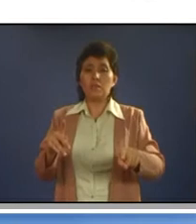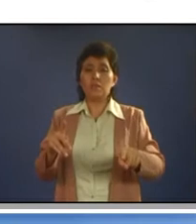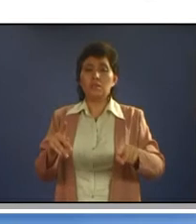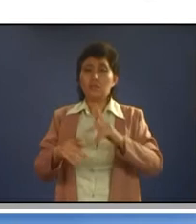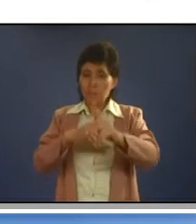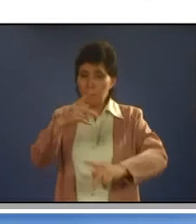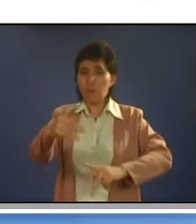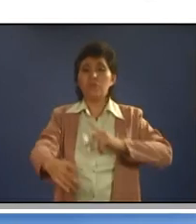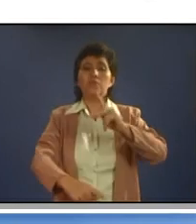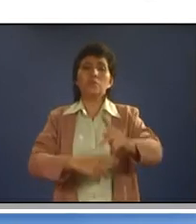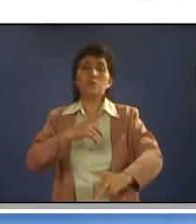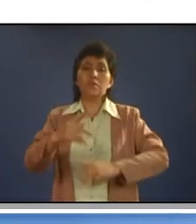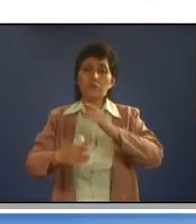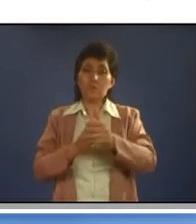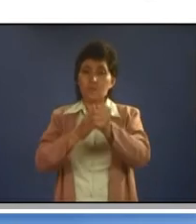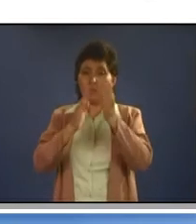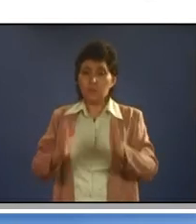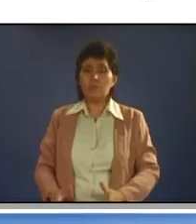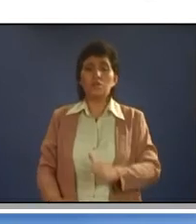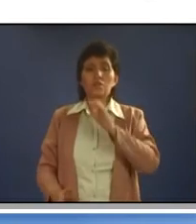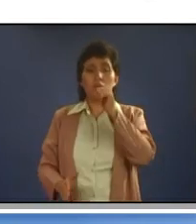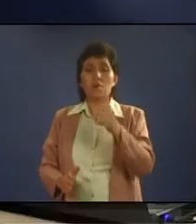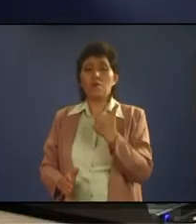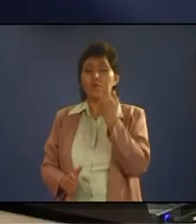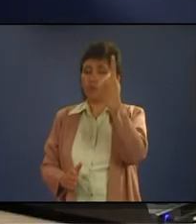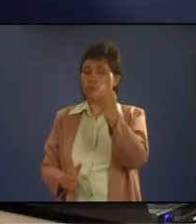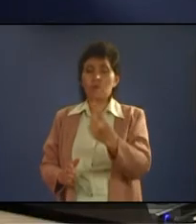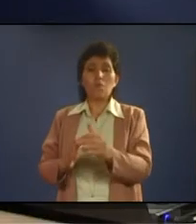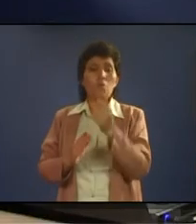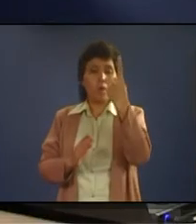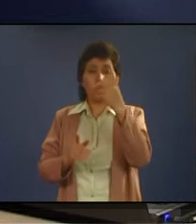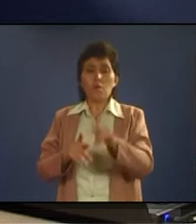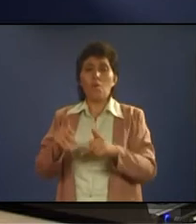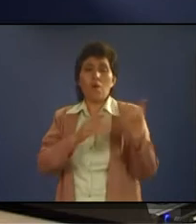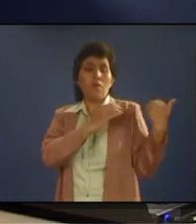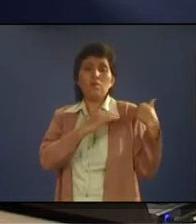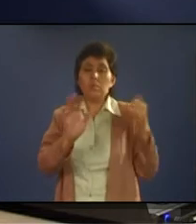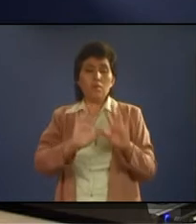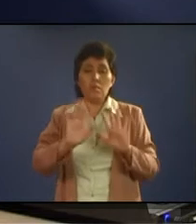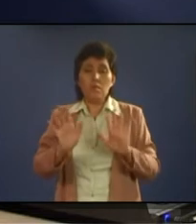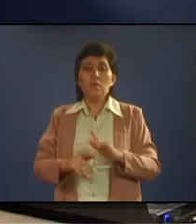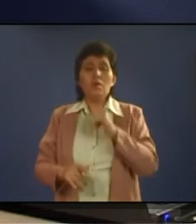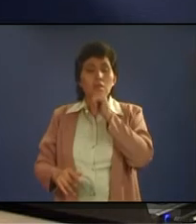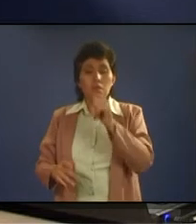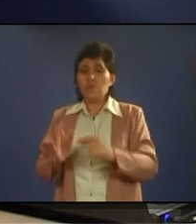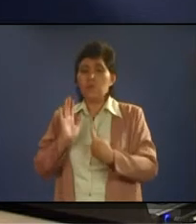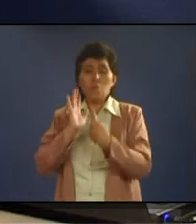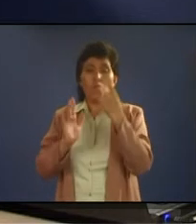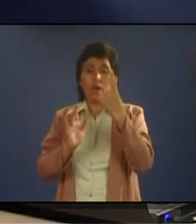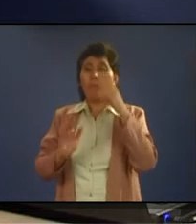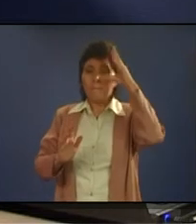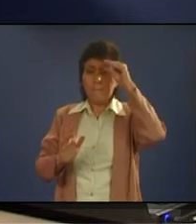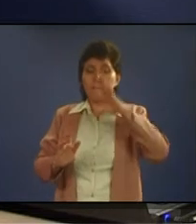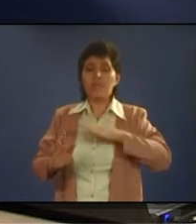is a process okay leadership is not the one leader is not the one take to and for the one to take the credit